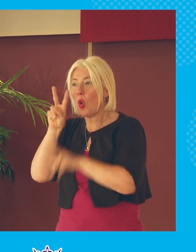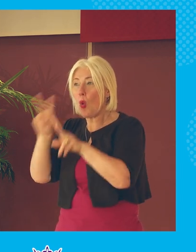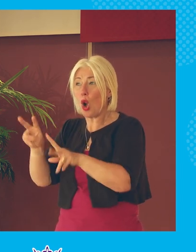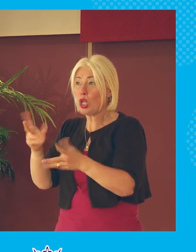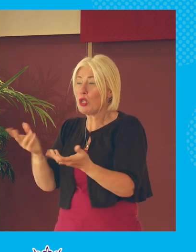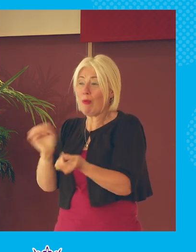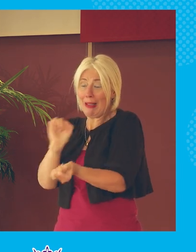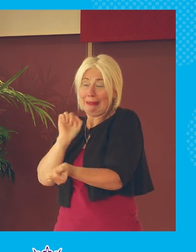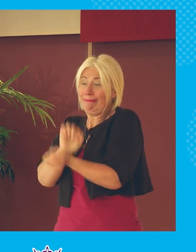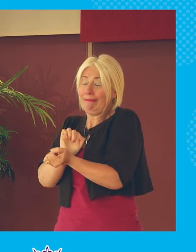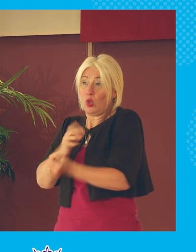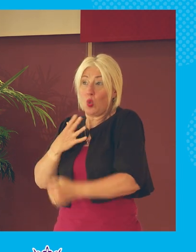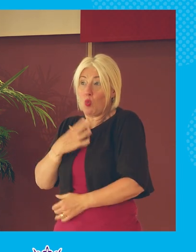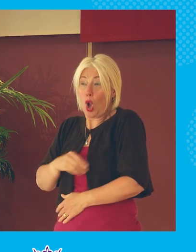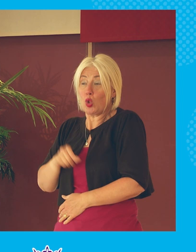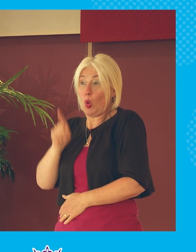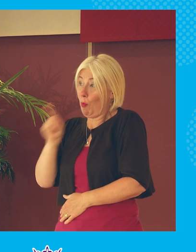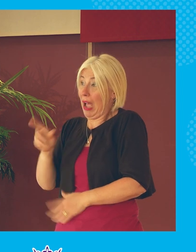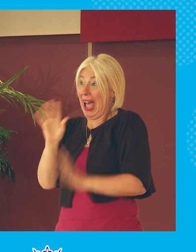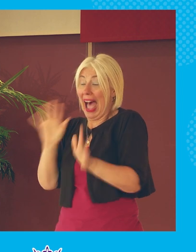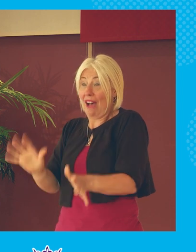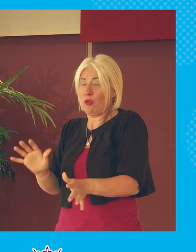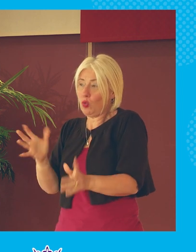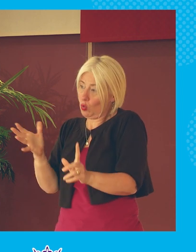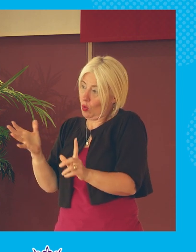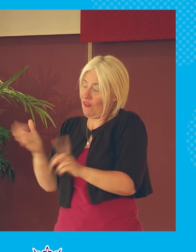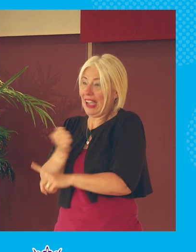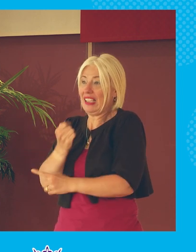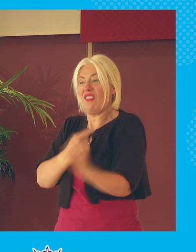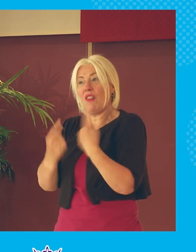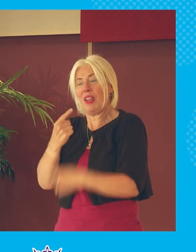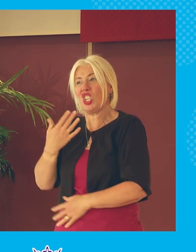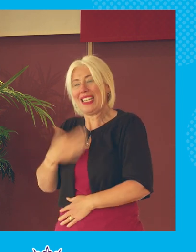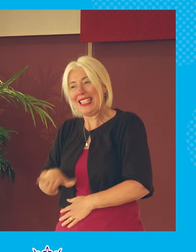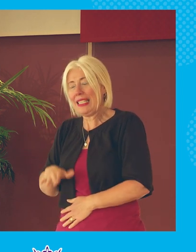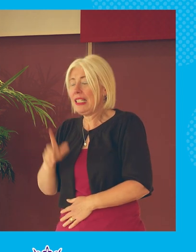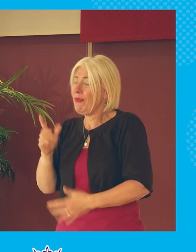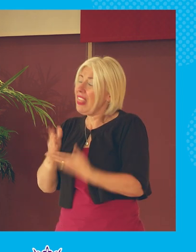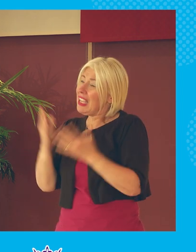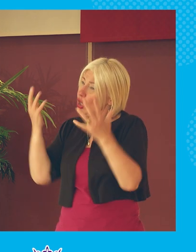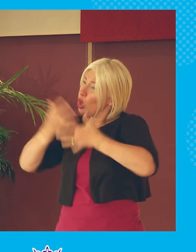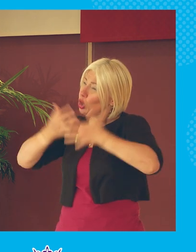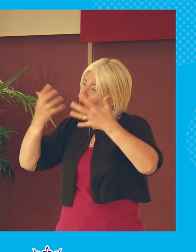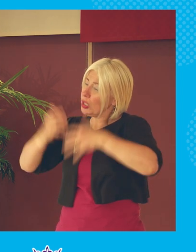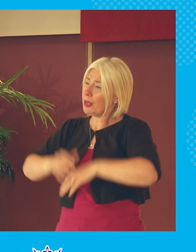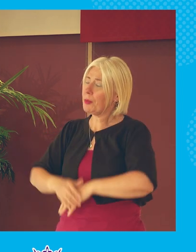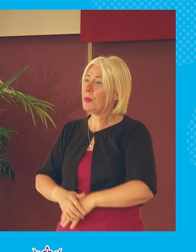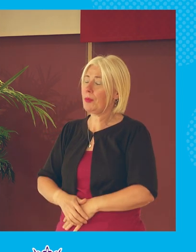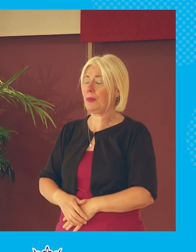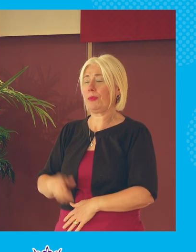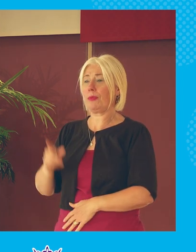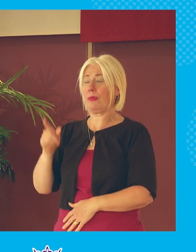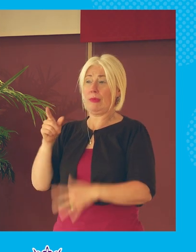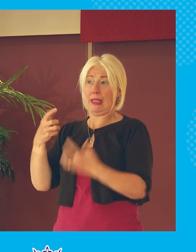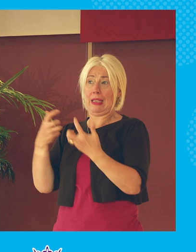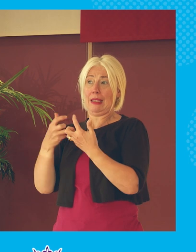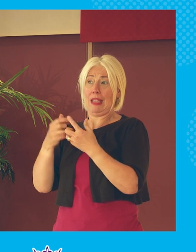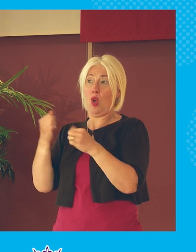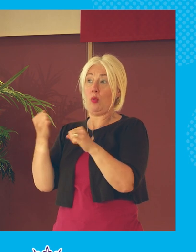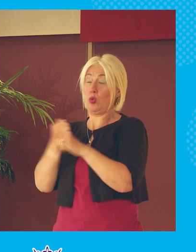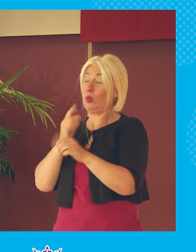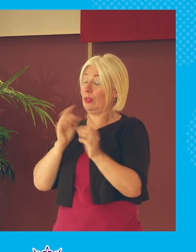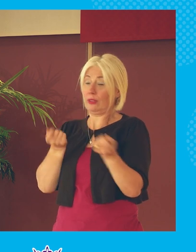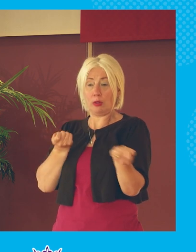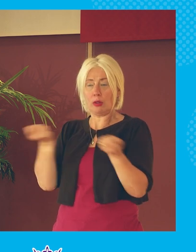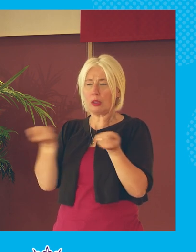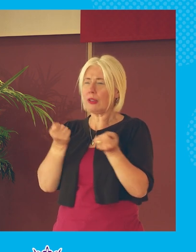to this platform that is in um hands that you know aren't entirely um uh aren't entirely high-minded is very